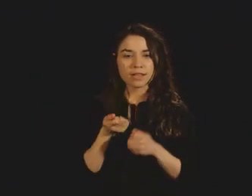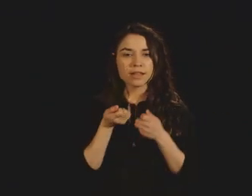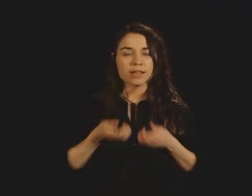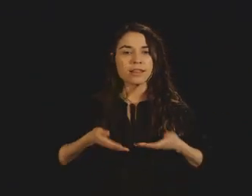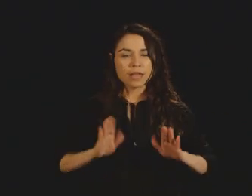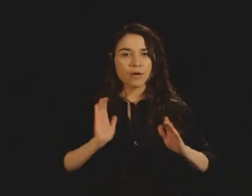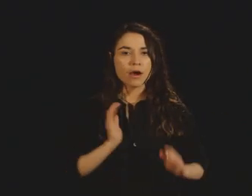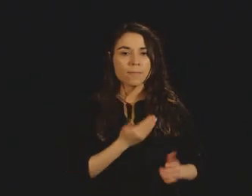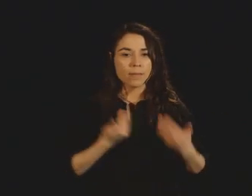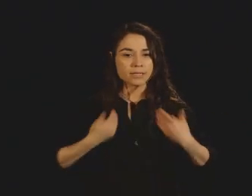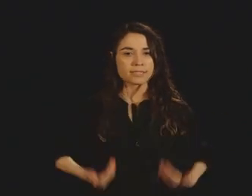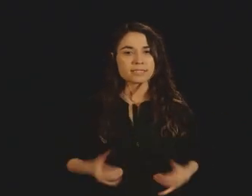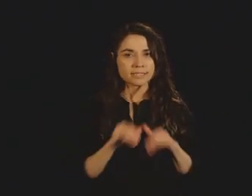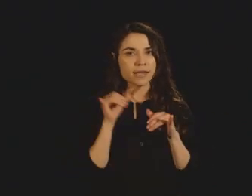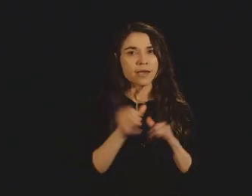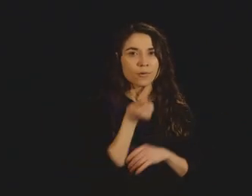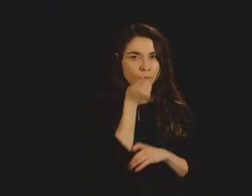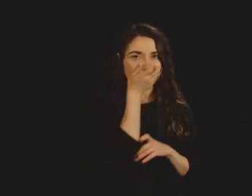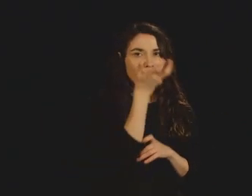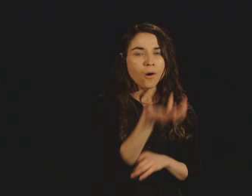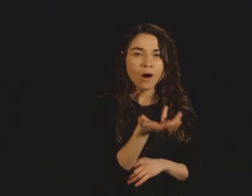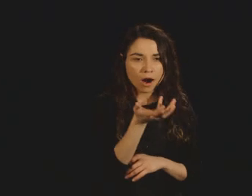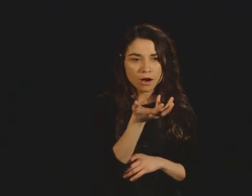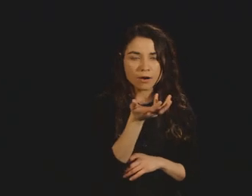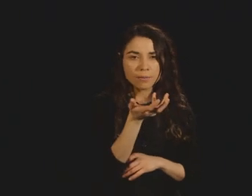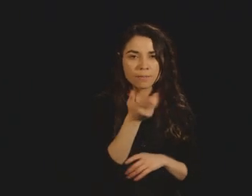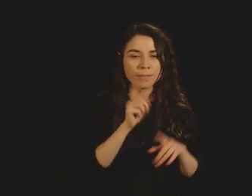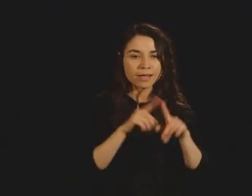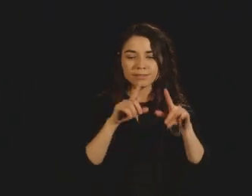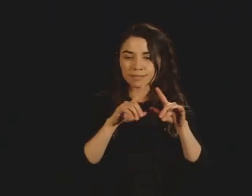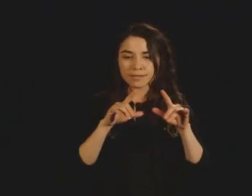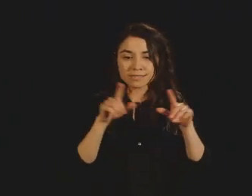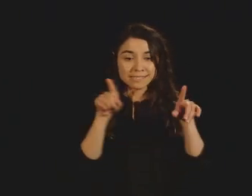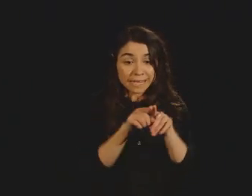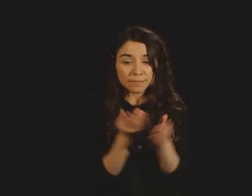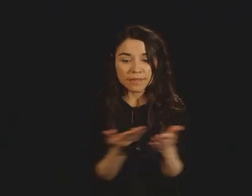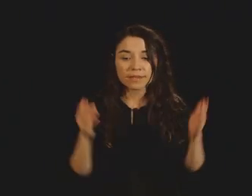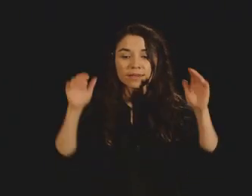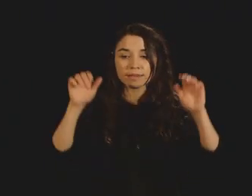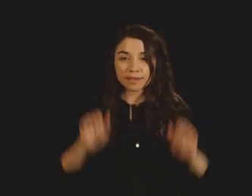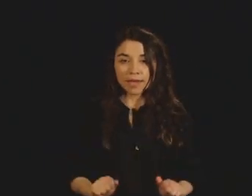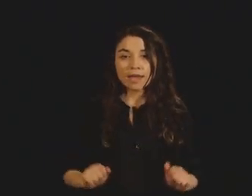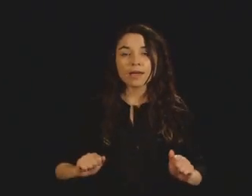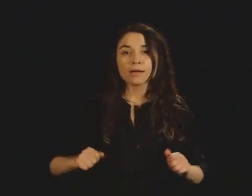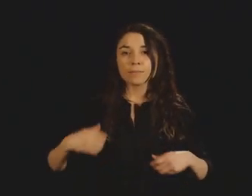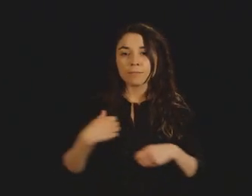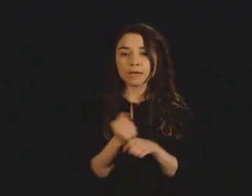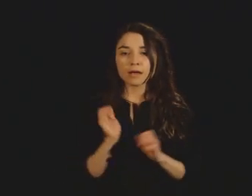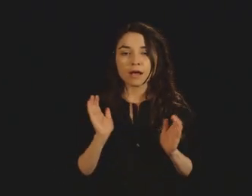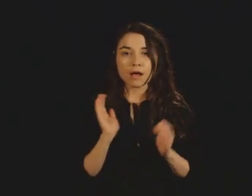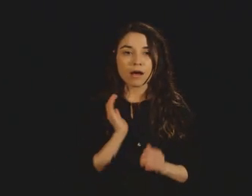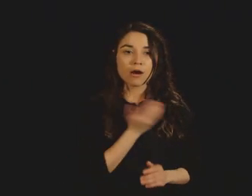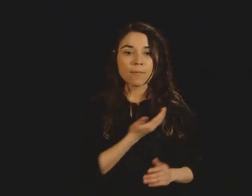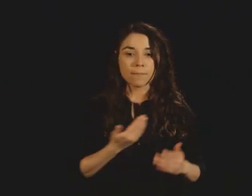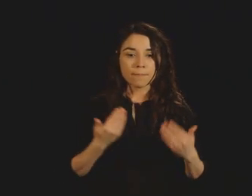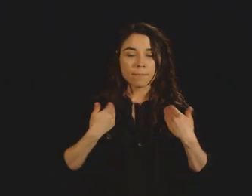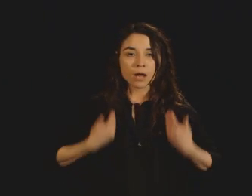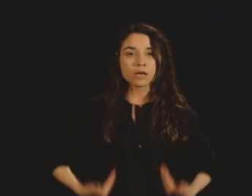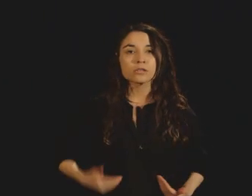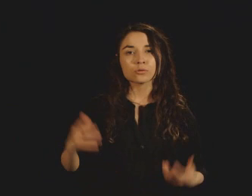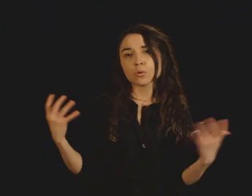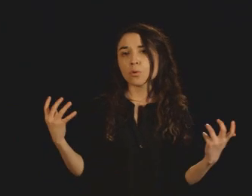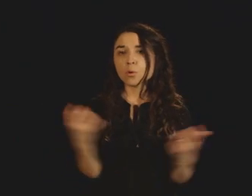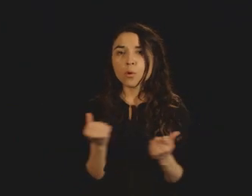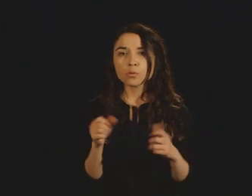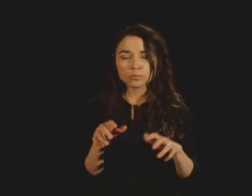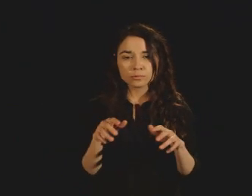Sounds magical, doesn't it? It is. It is water. An amazing substance